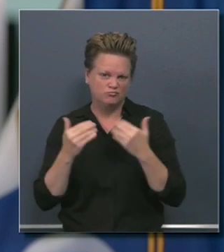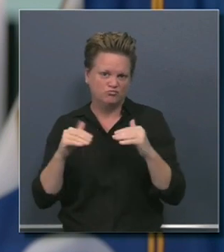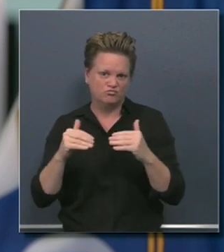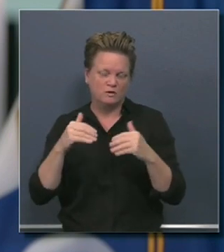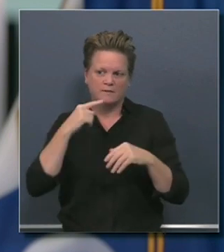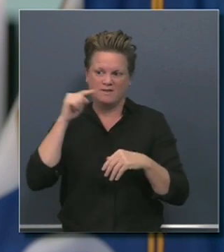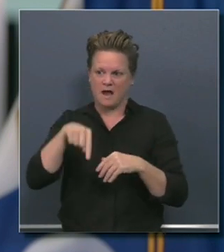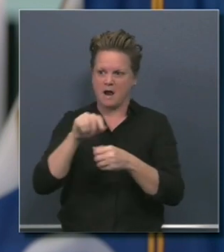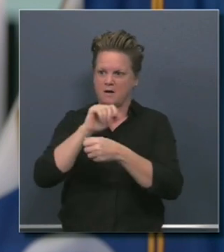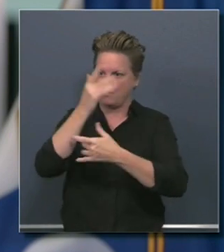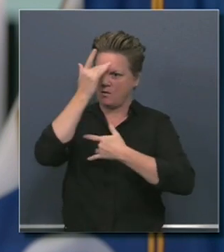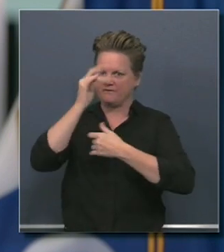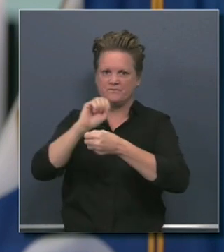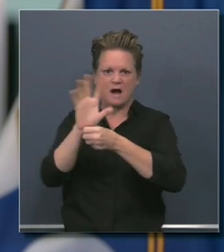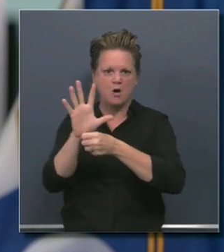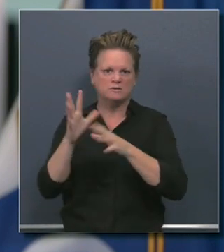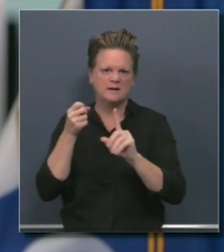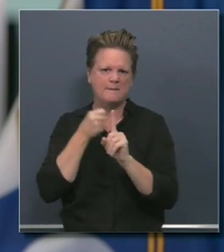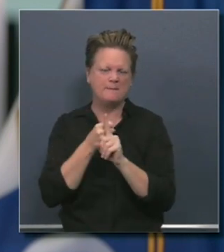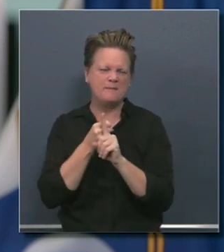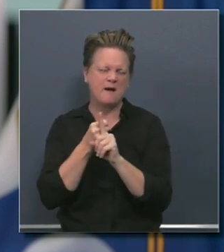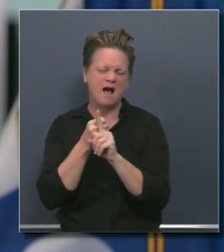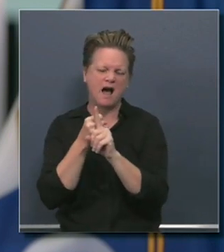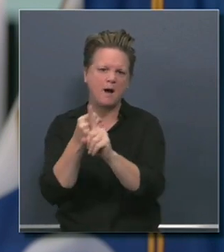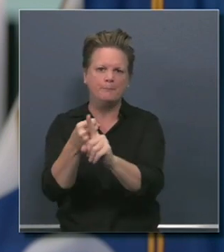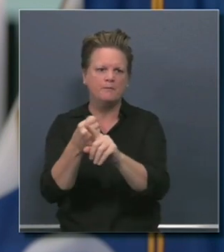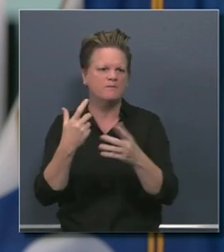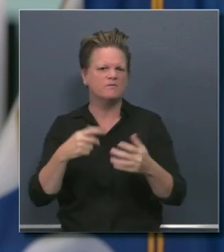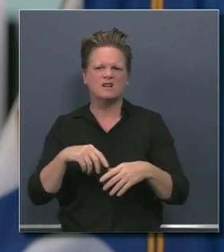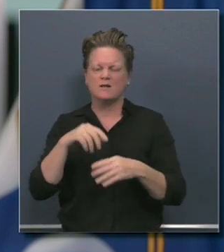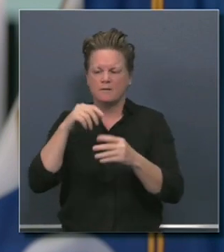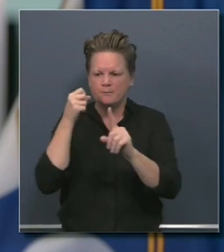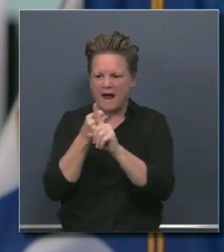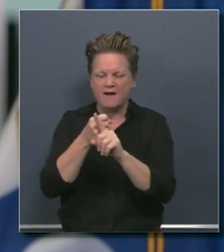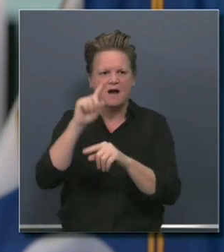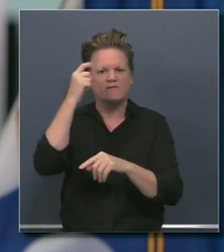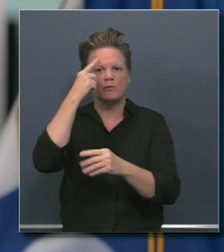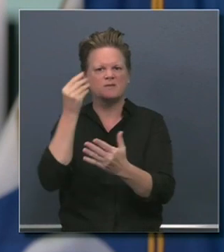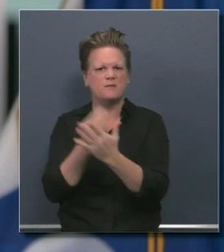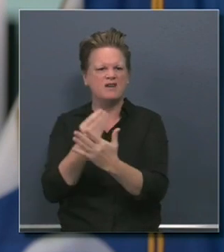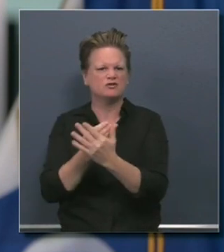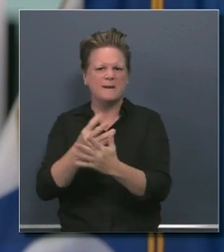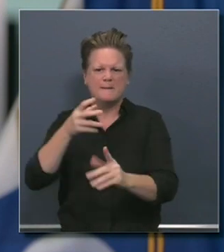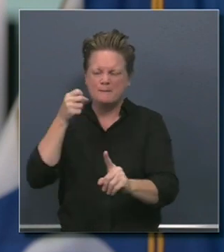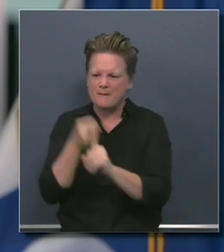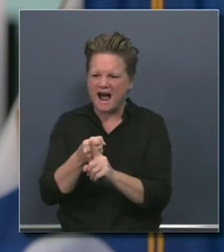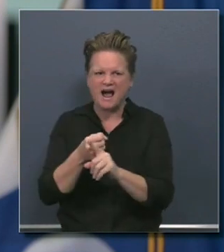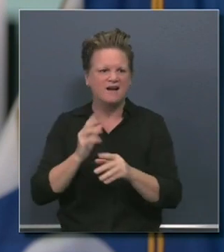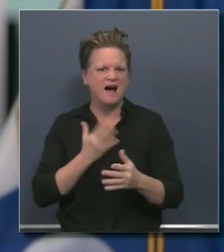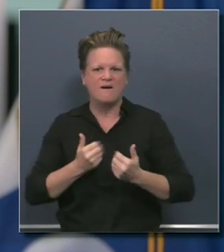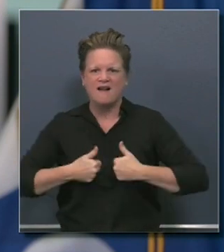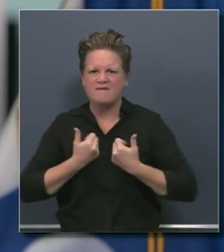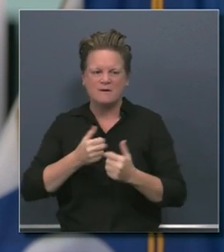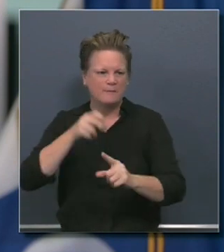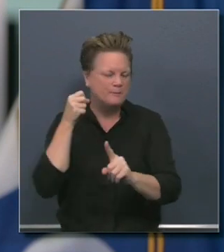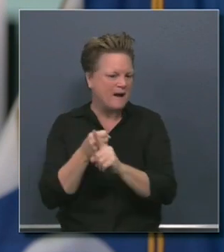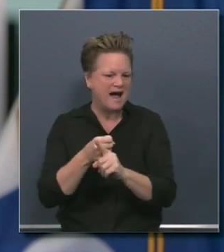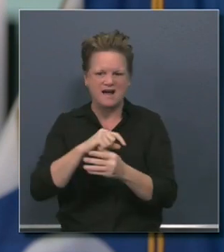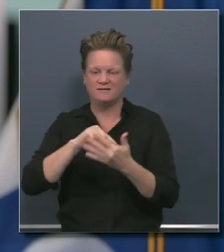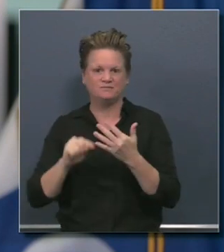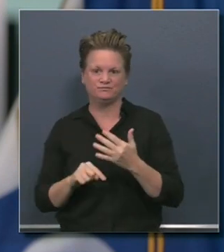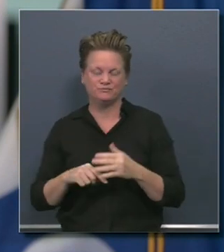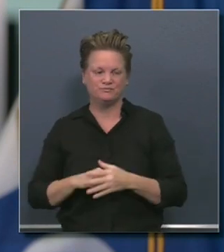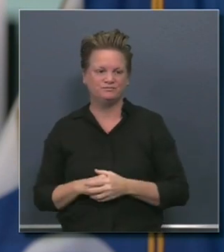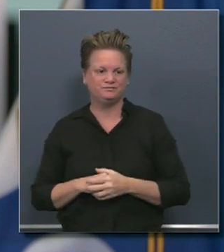to the general funds of their budgets. States like California that were running some surpluses, now running historic